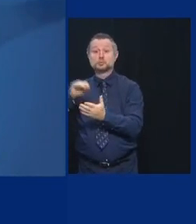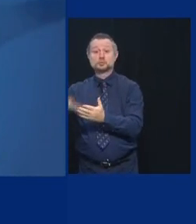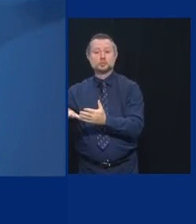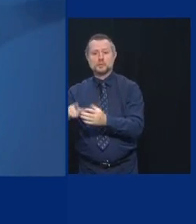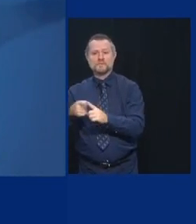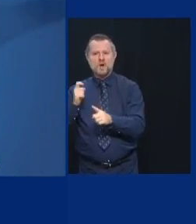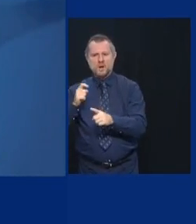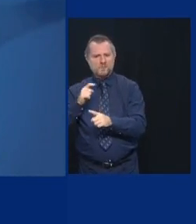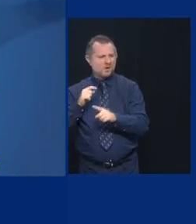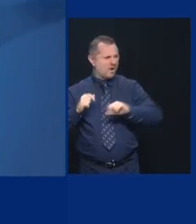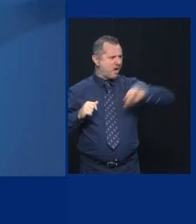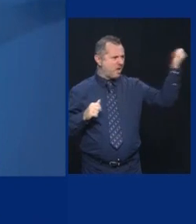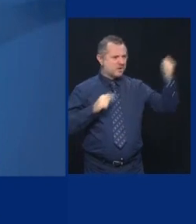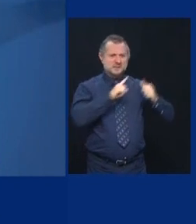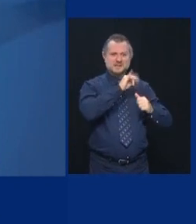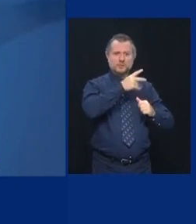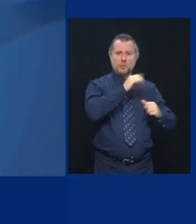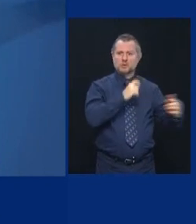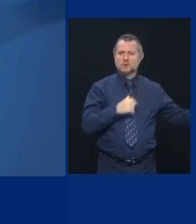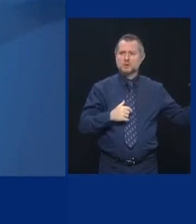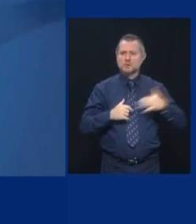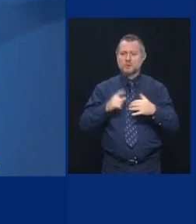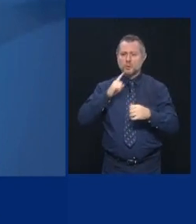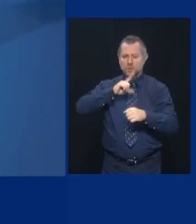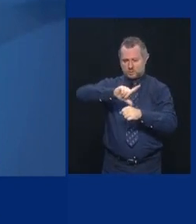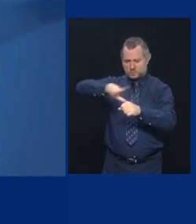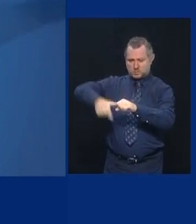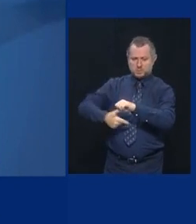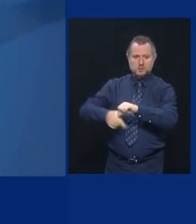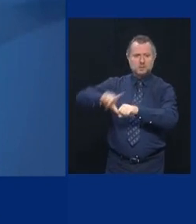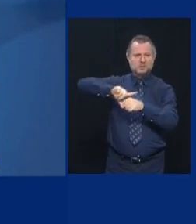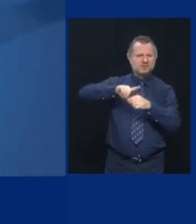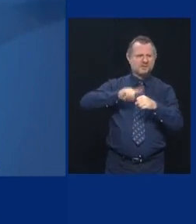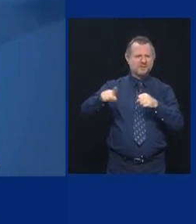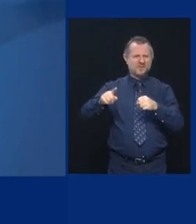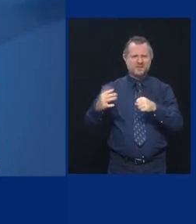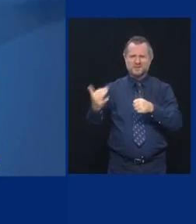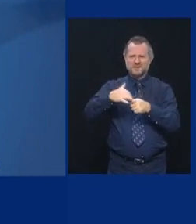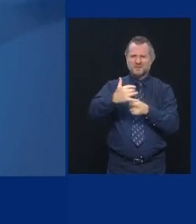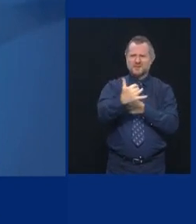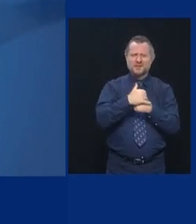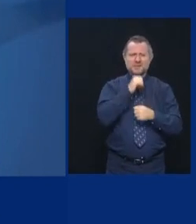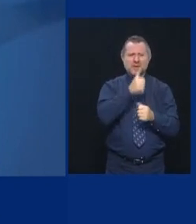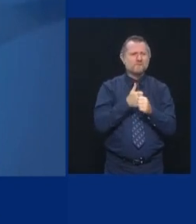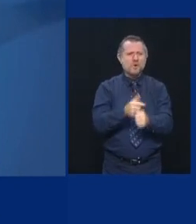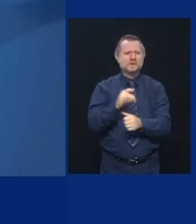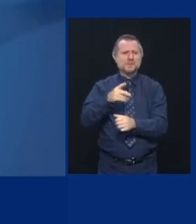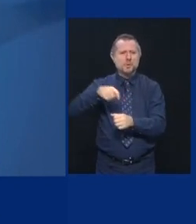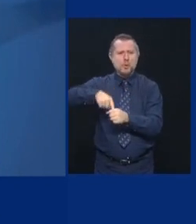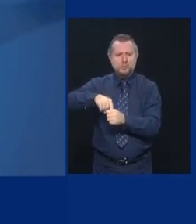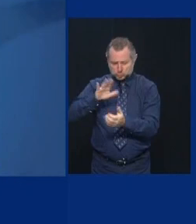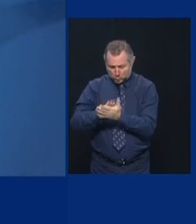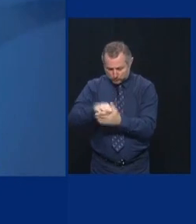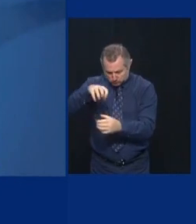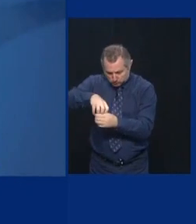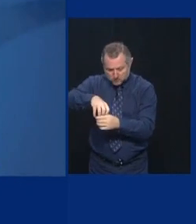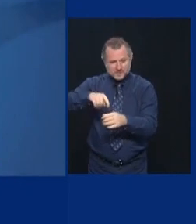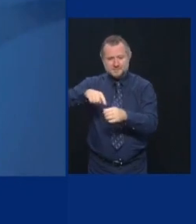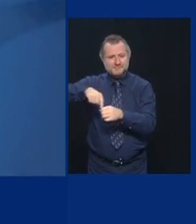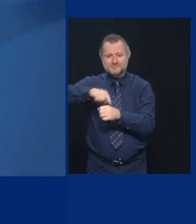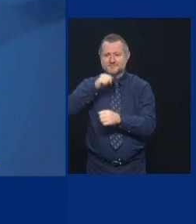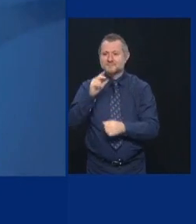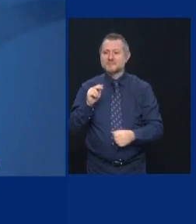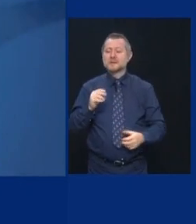code. The catchment area can go the opposite direction from the zip code. But right now,